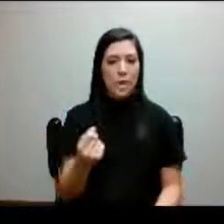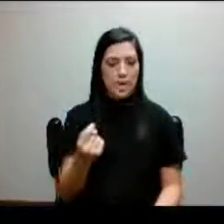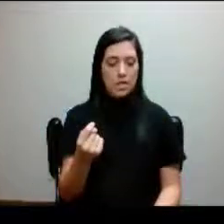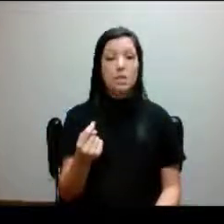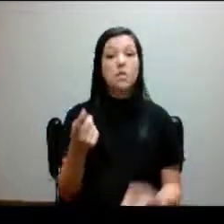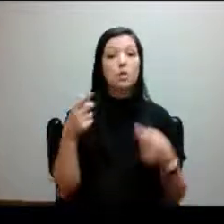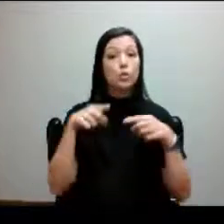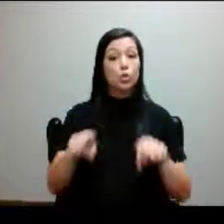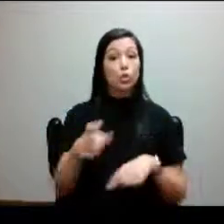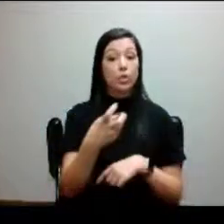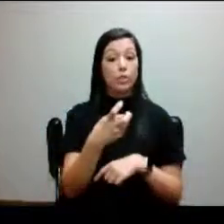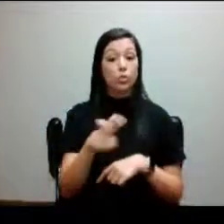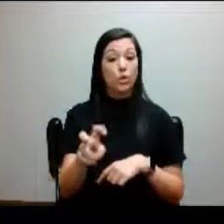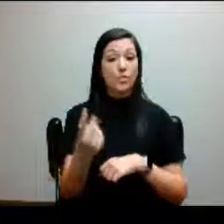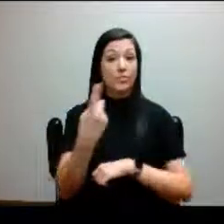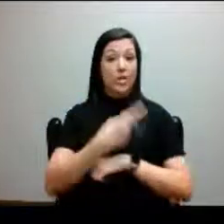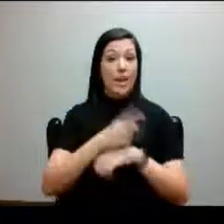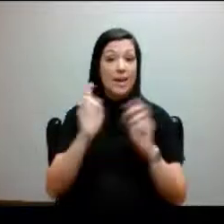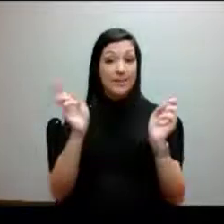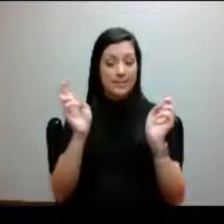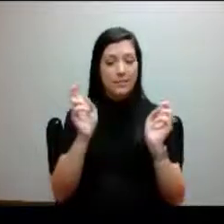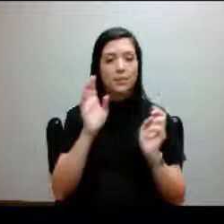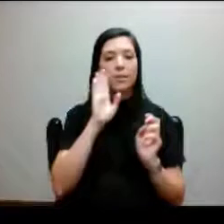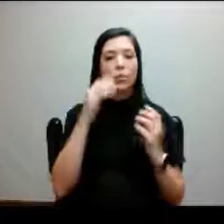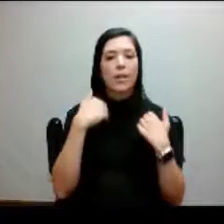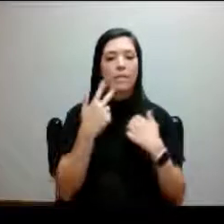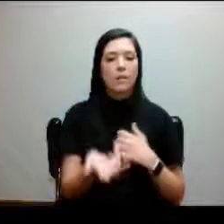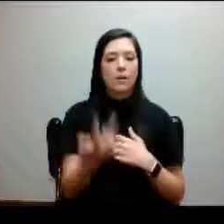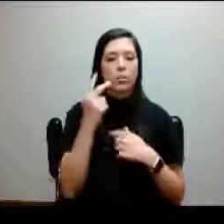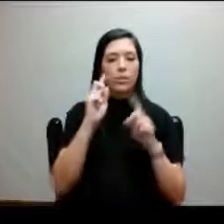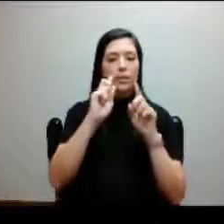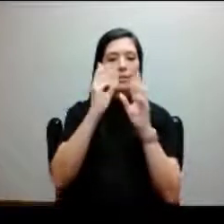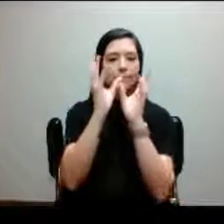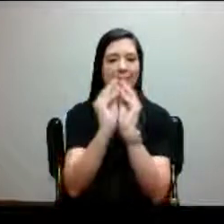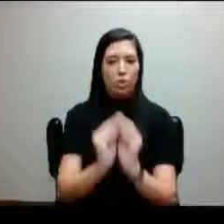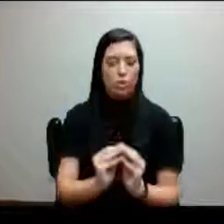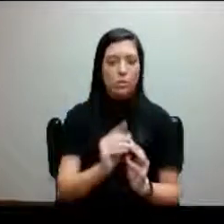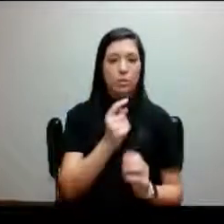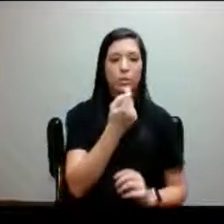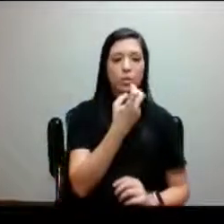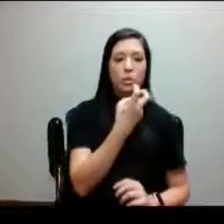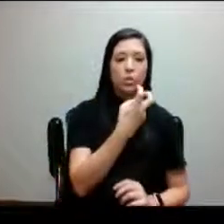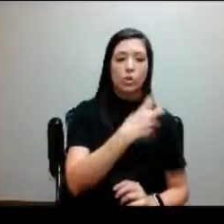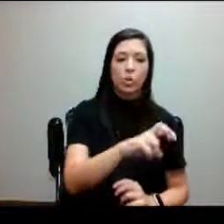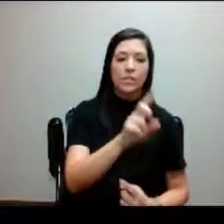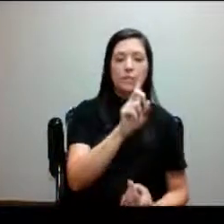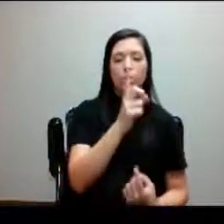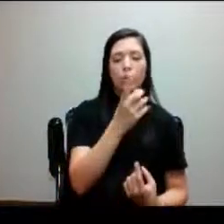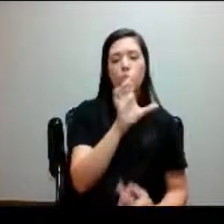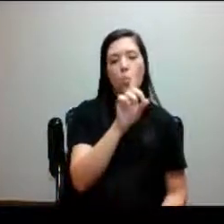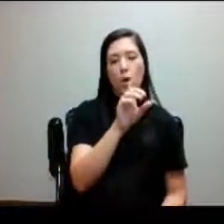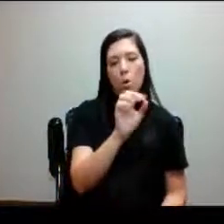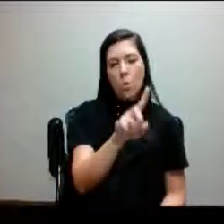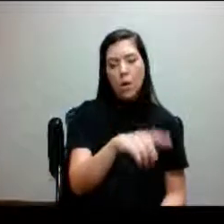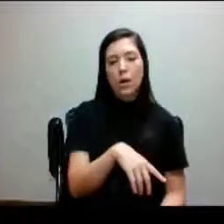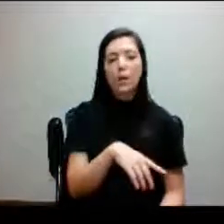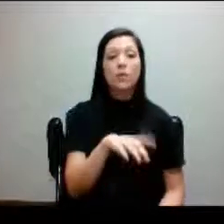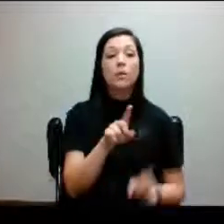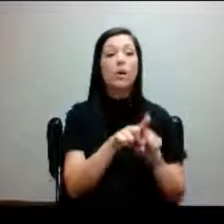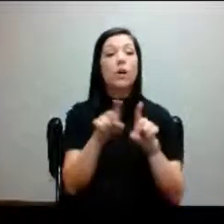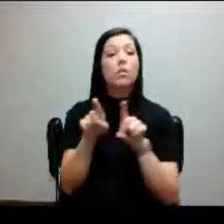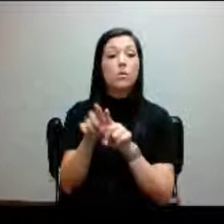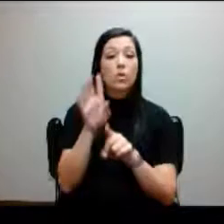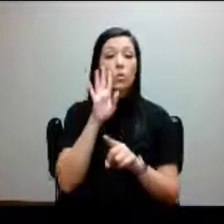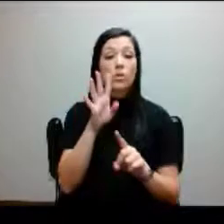transfer days, they will have three different sessions, Transfer 101. Staff will also discuss the